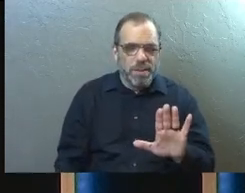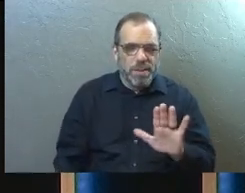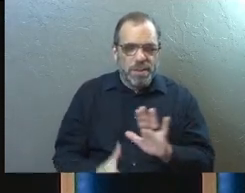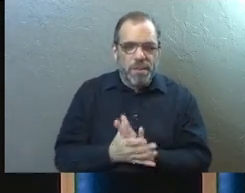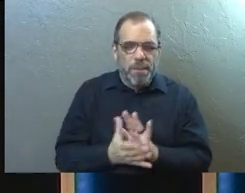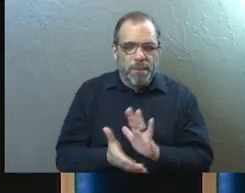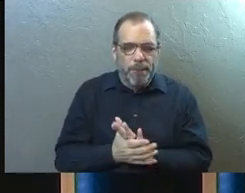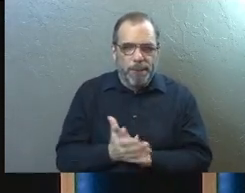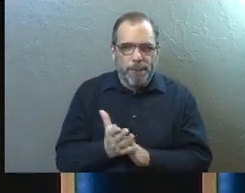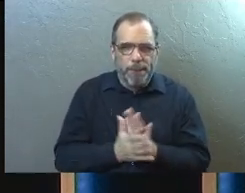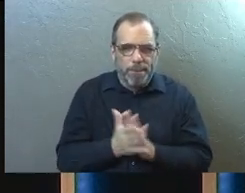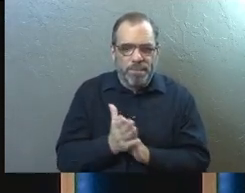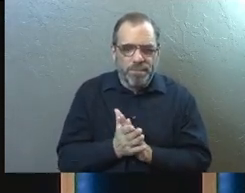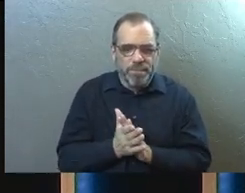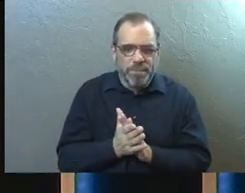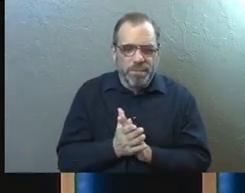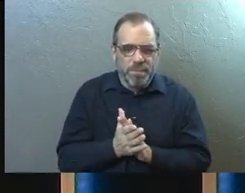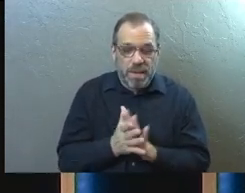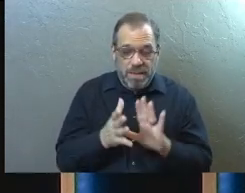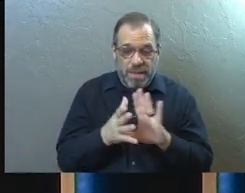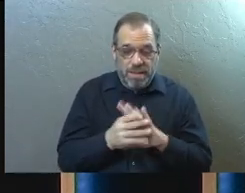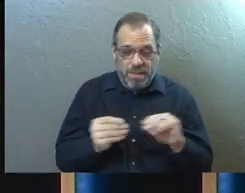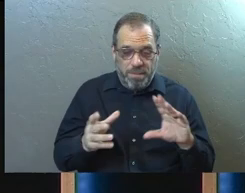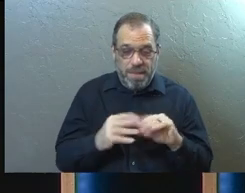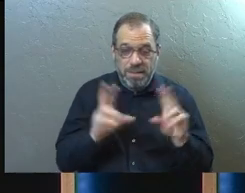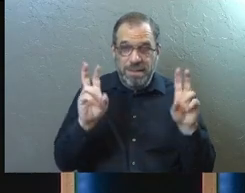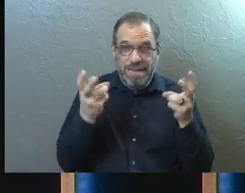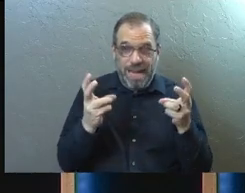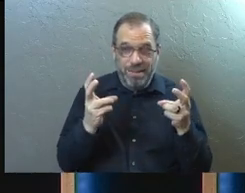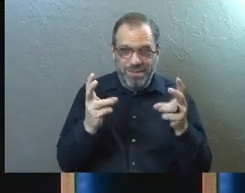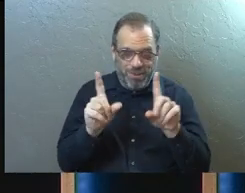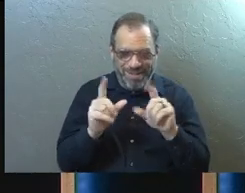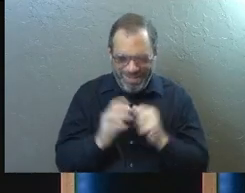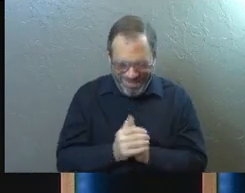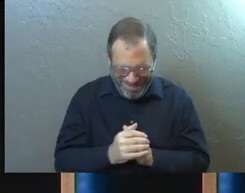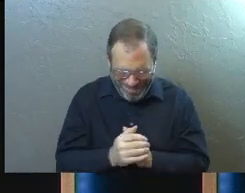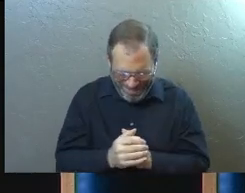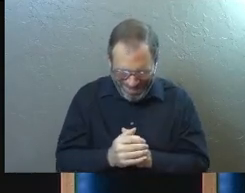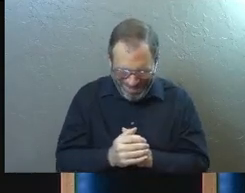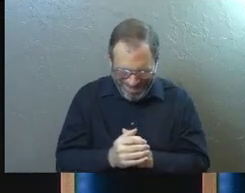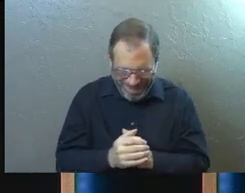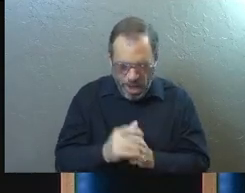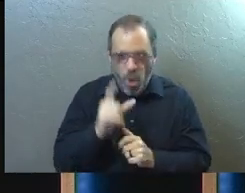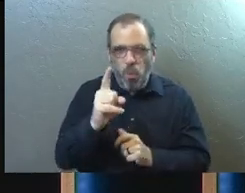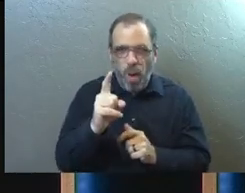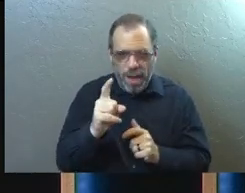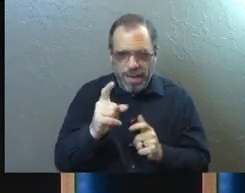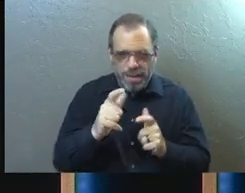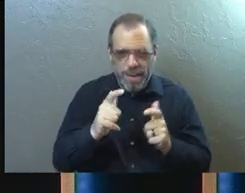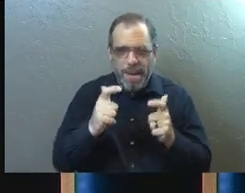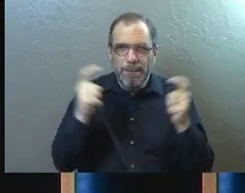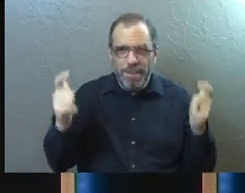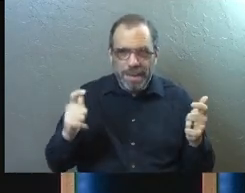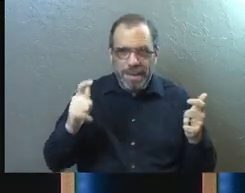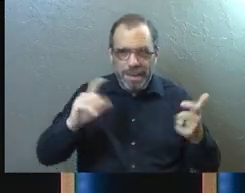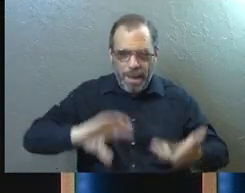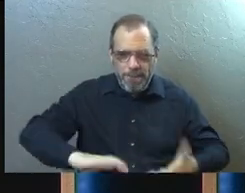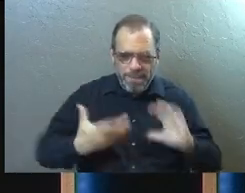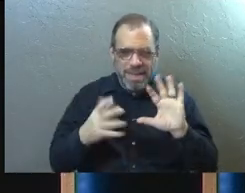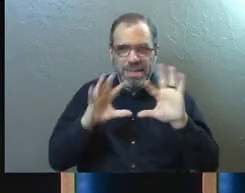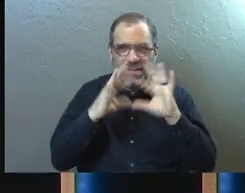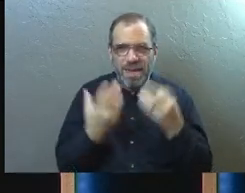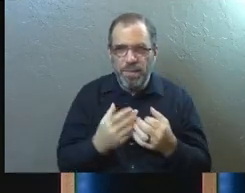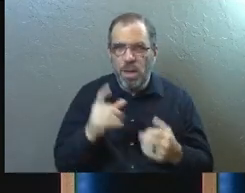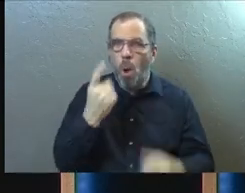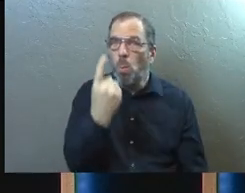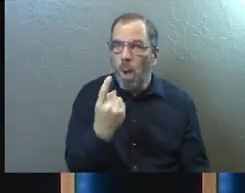the message this morning. This message is titled, I'll tell you at the end, One Big Messy Family. Because that's